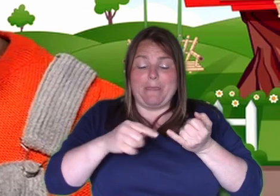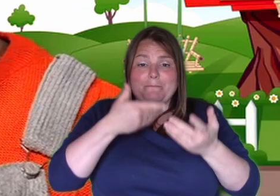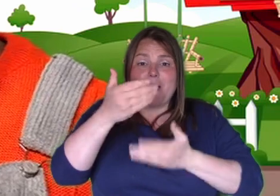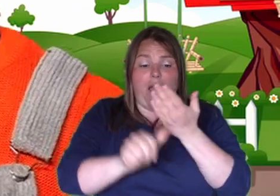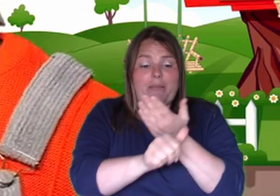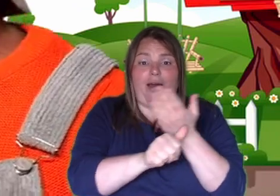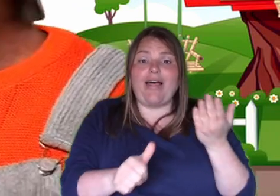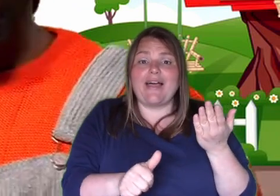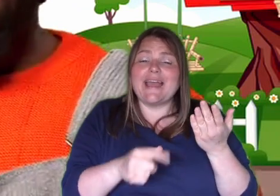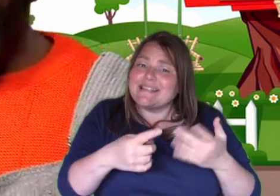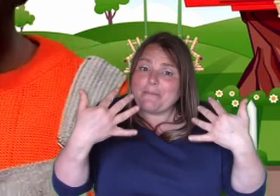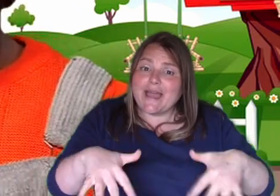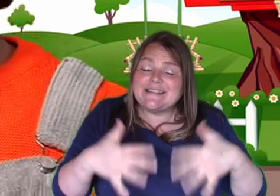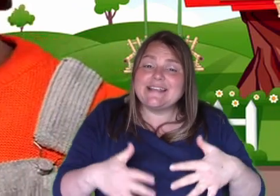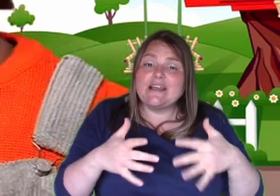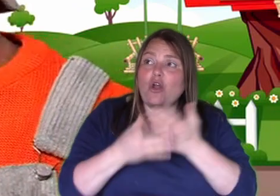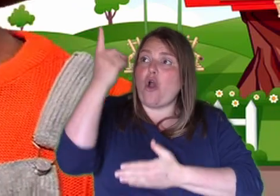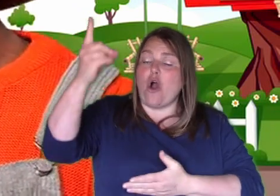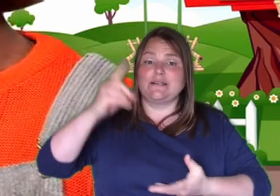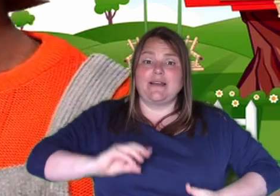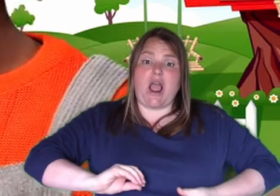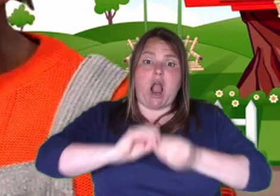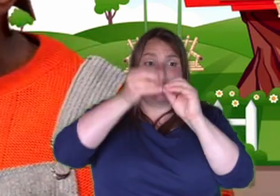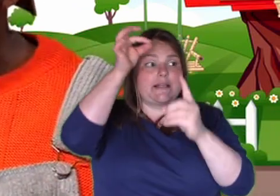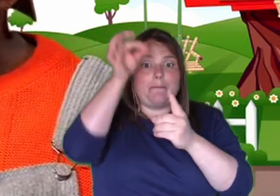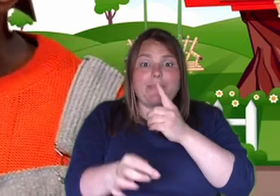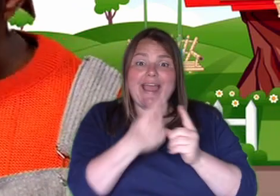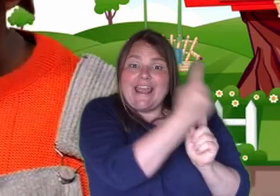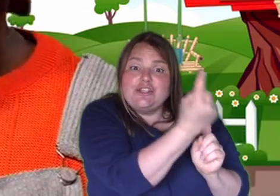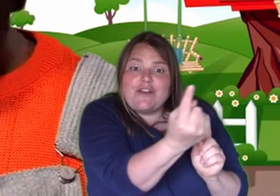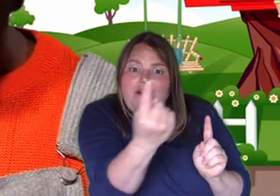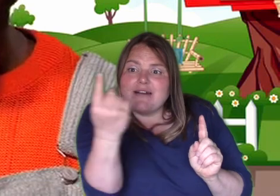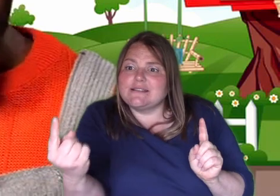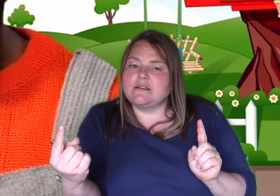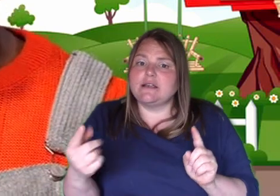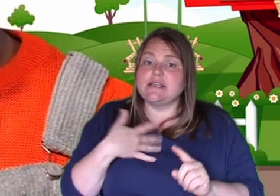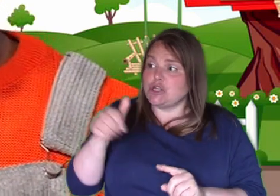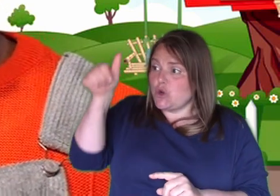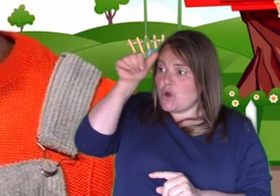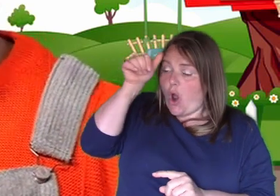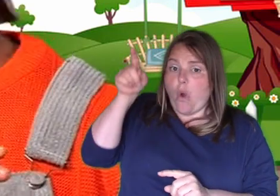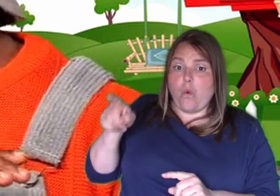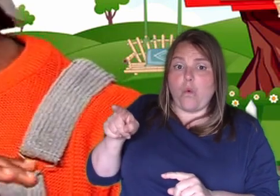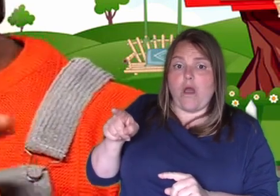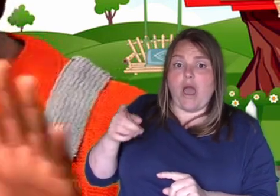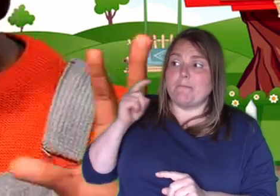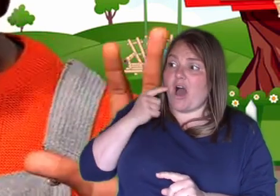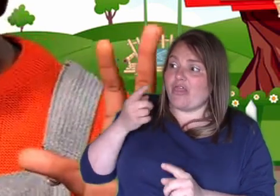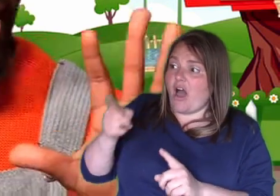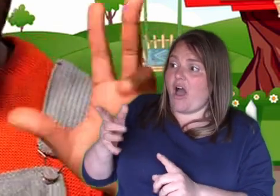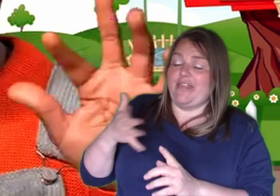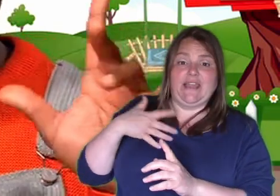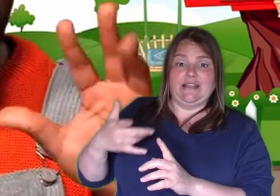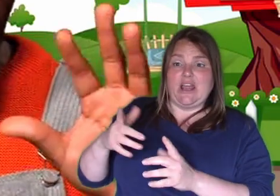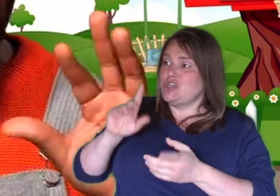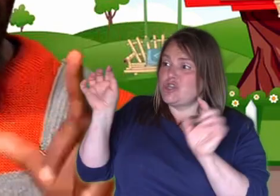I know! Did you know, Martha, that when God made you, he gave you your own special fingerprint? No one in this world